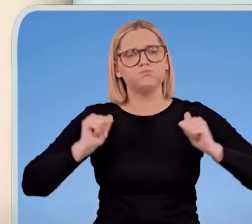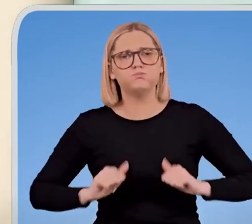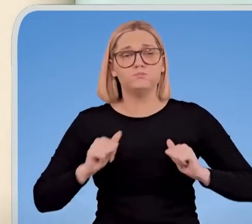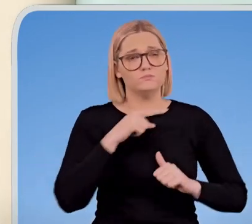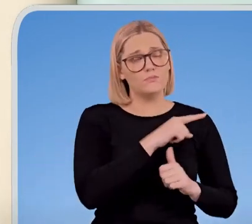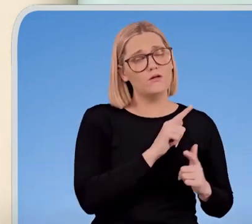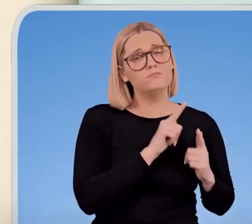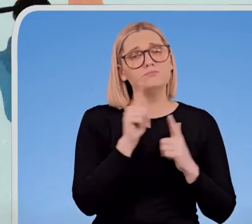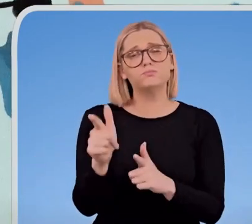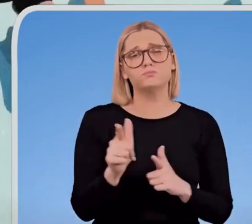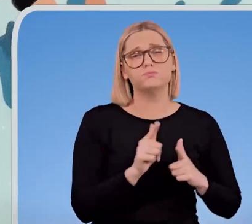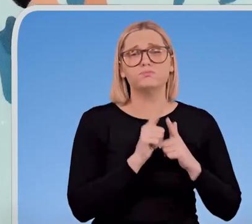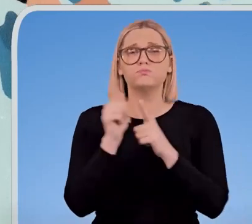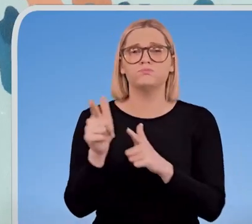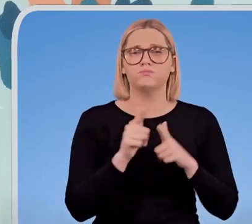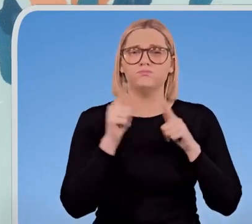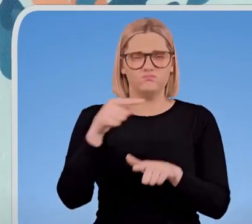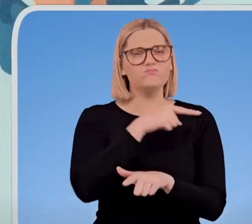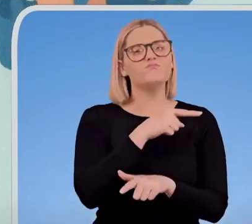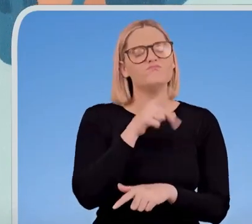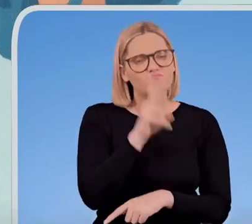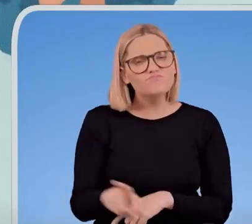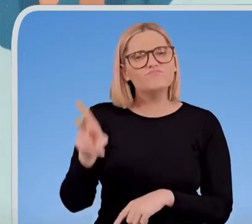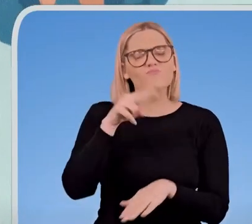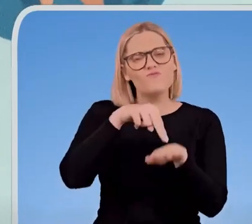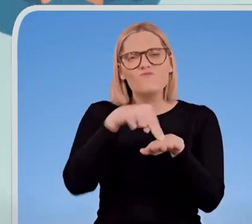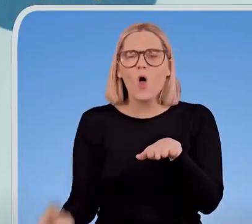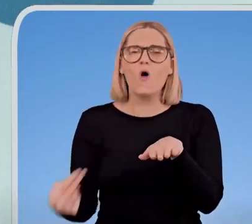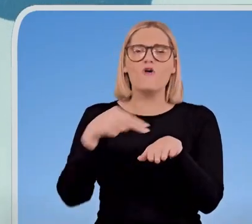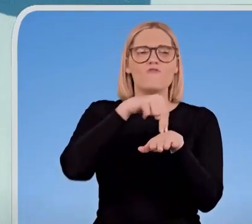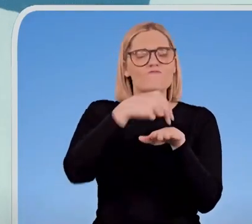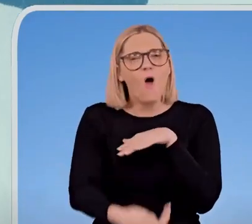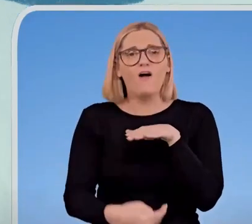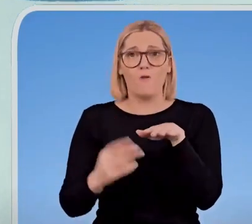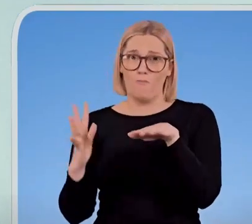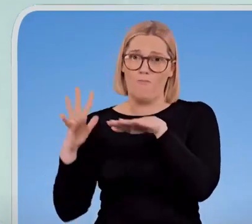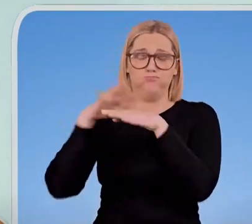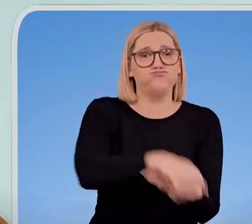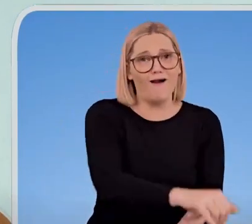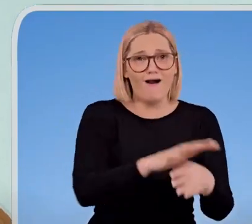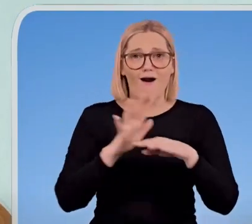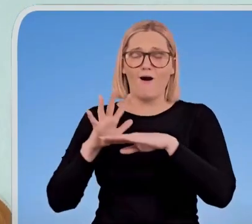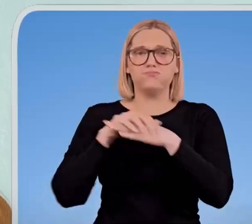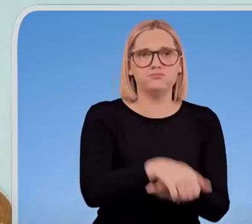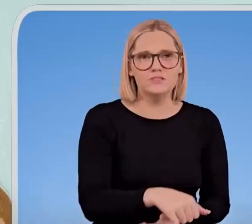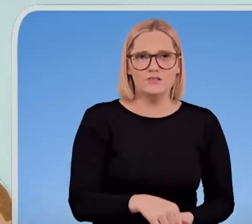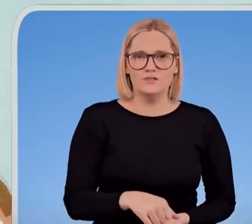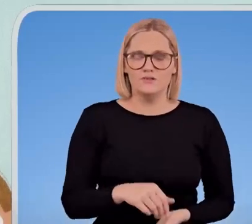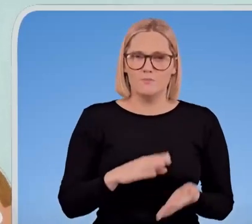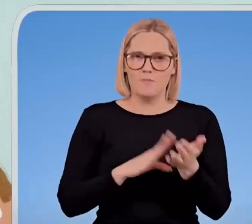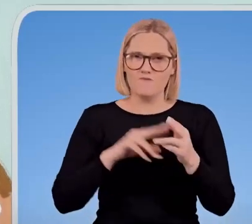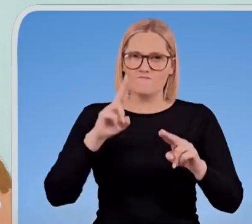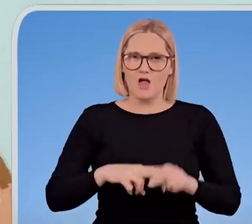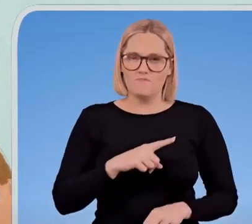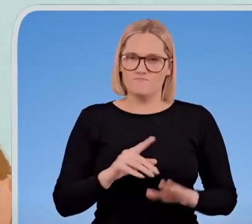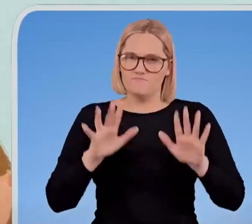and the surf would hit him. Again, he was making mistakes. Again, he was learning. Every time he surfed, he got